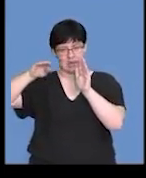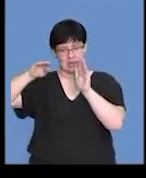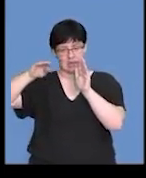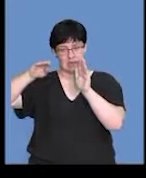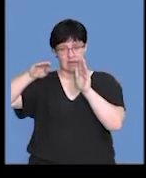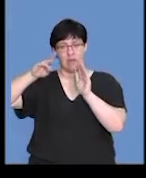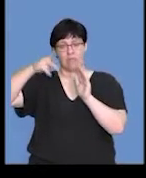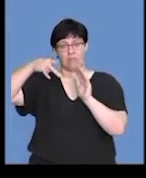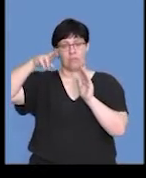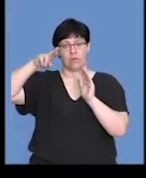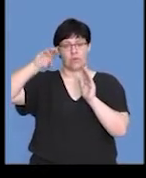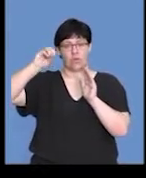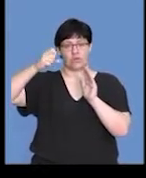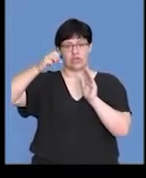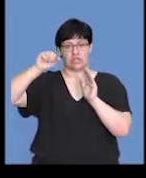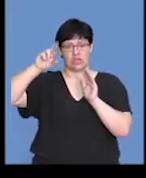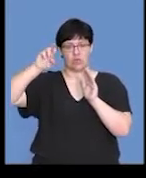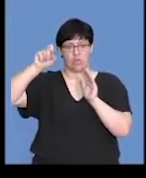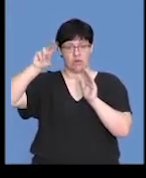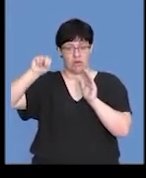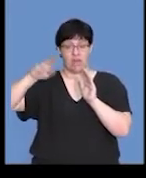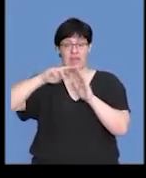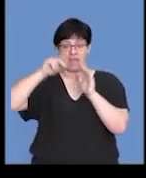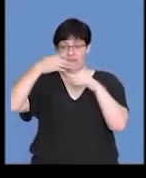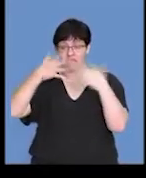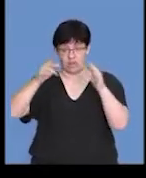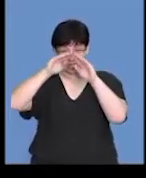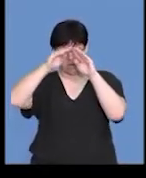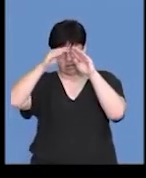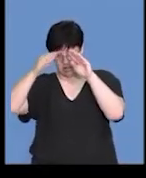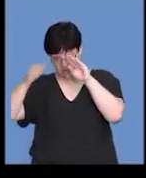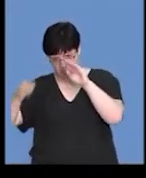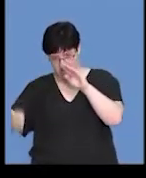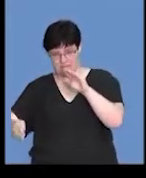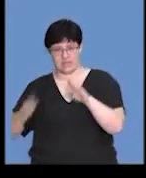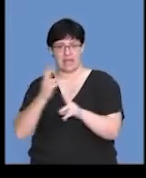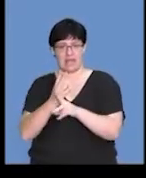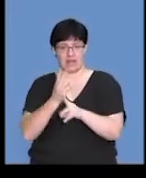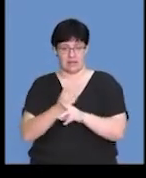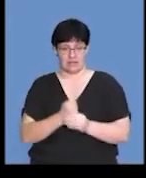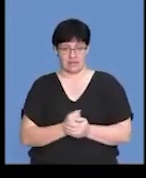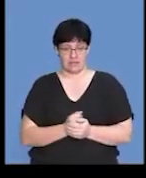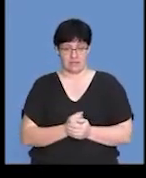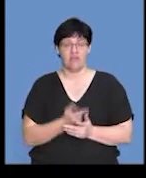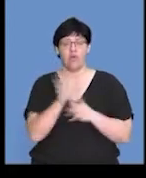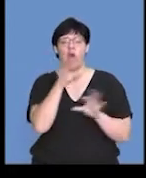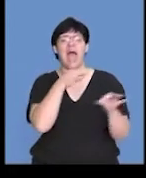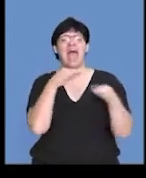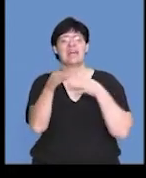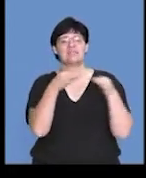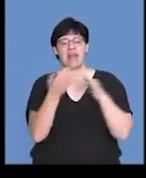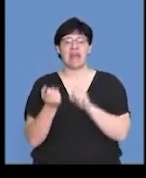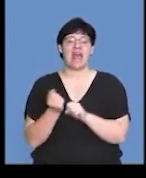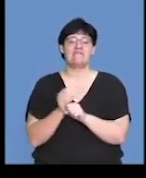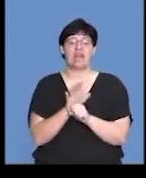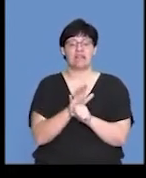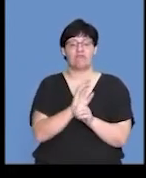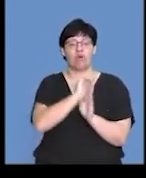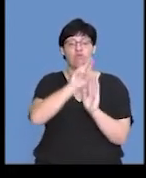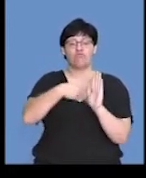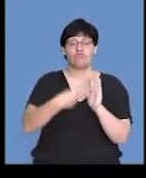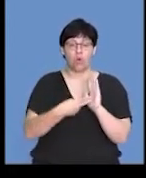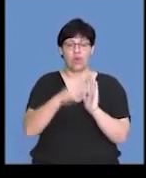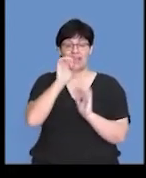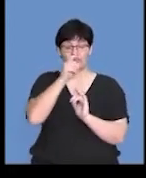as progesterone, and then as progesterone levels decrease. So, if you were trying to explain the effect or the role of